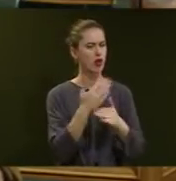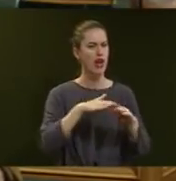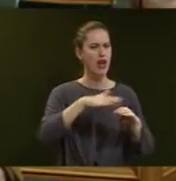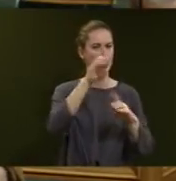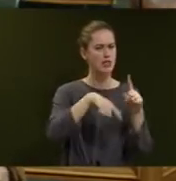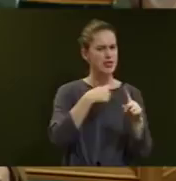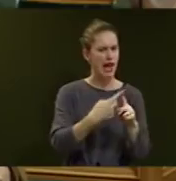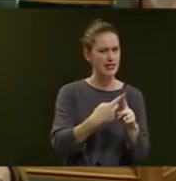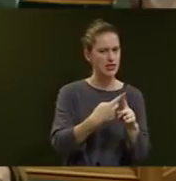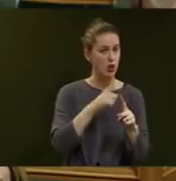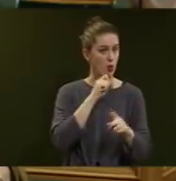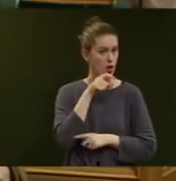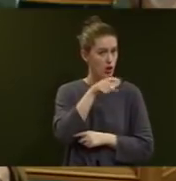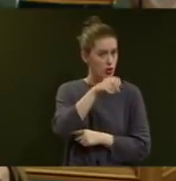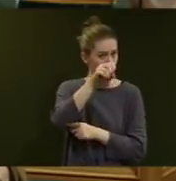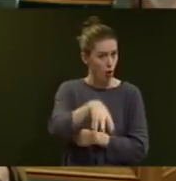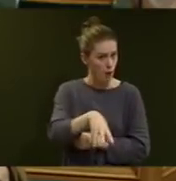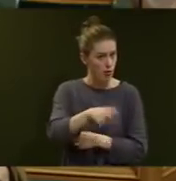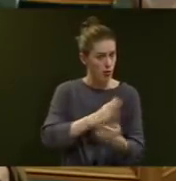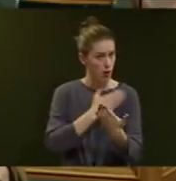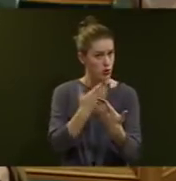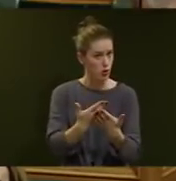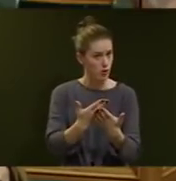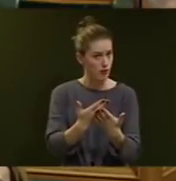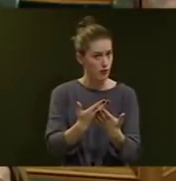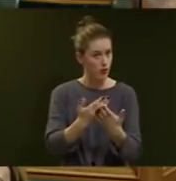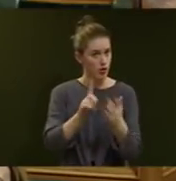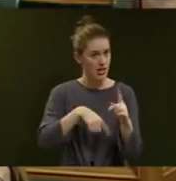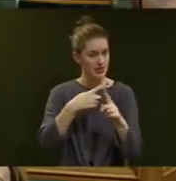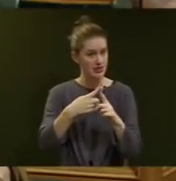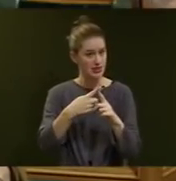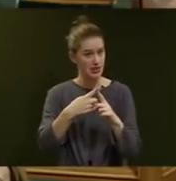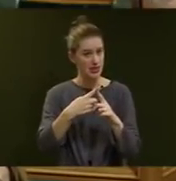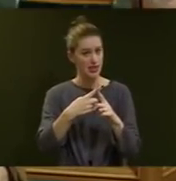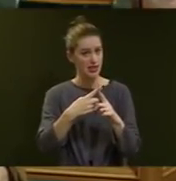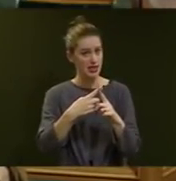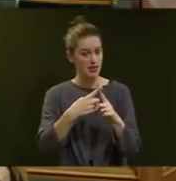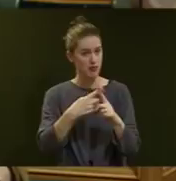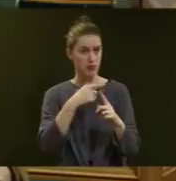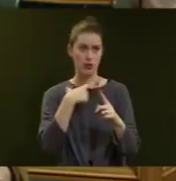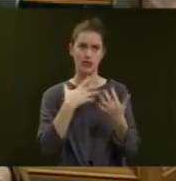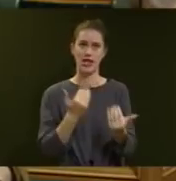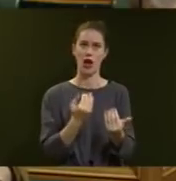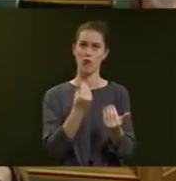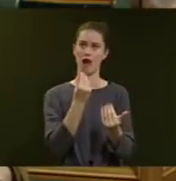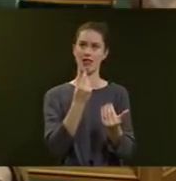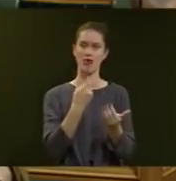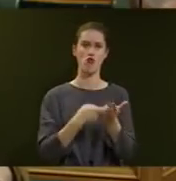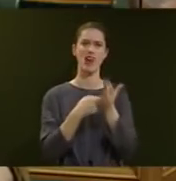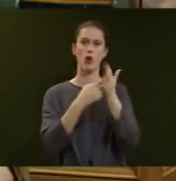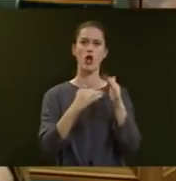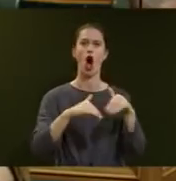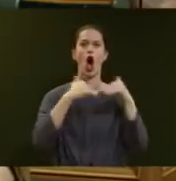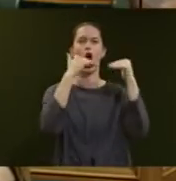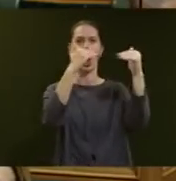taxation, will he drop his proposals for increased fuel taxes in the face of record high fuel prices that we are